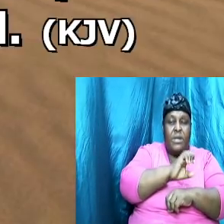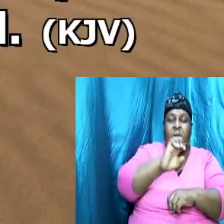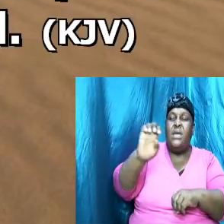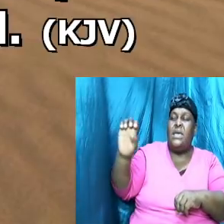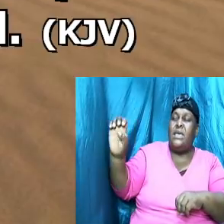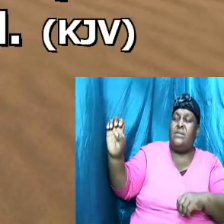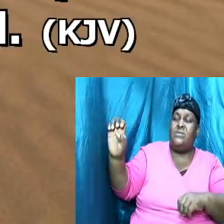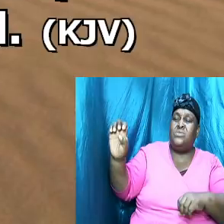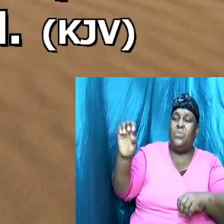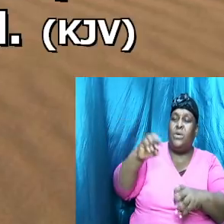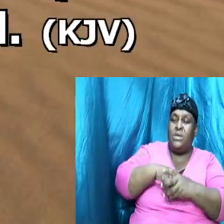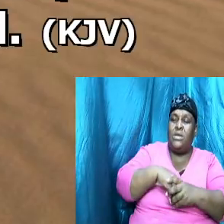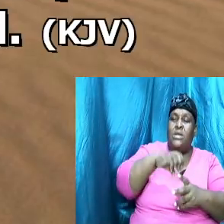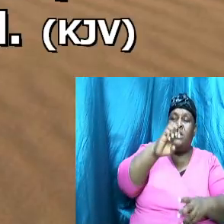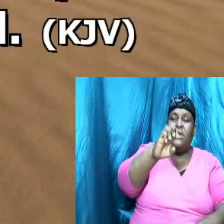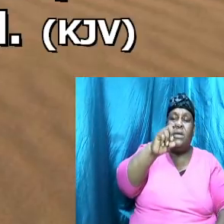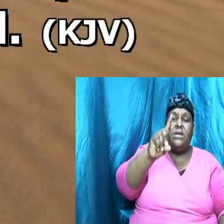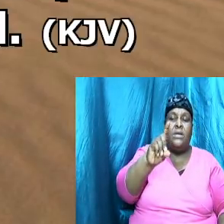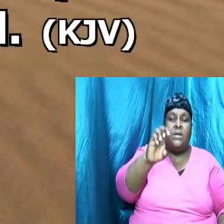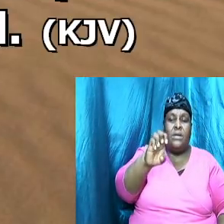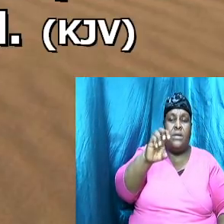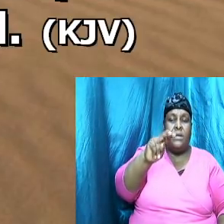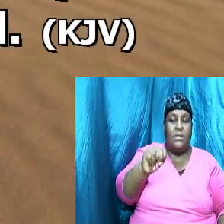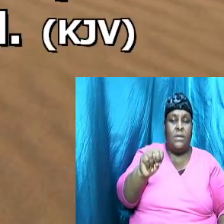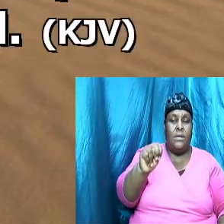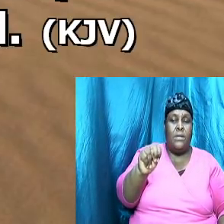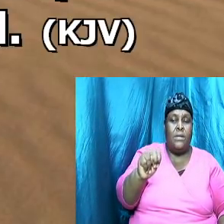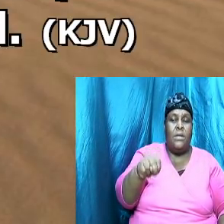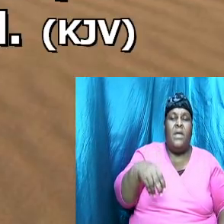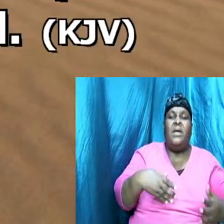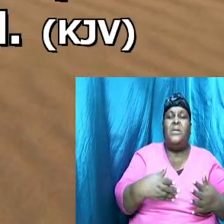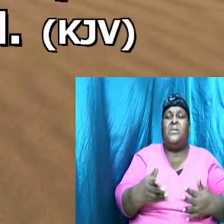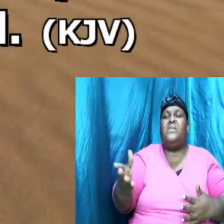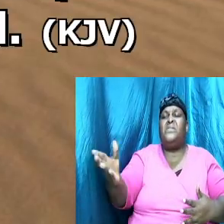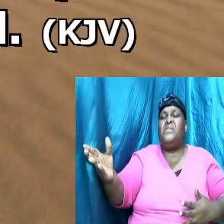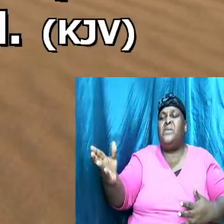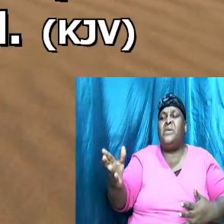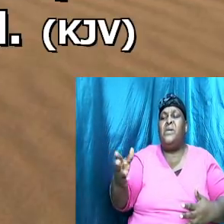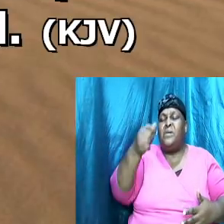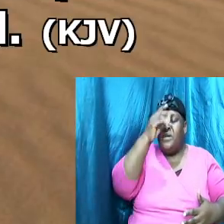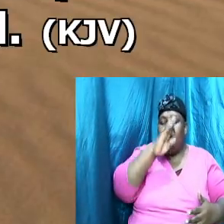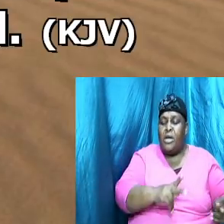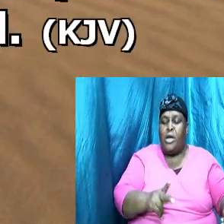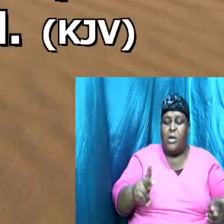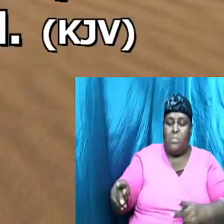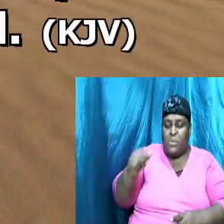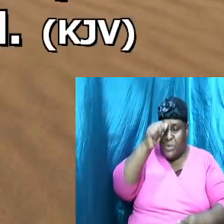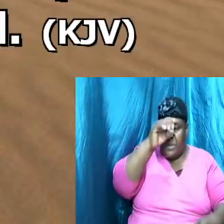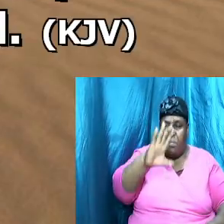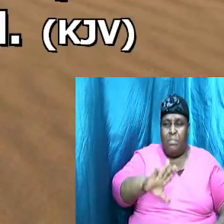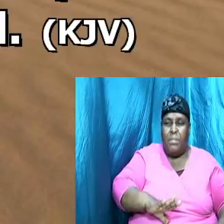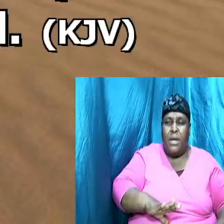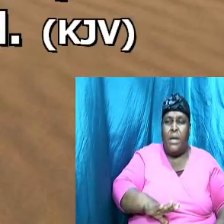eastward in Eden and there he put the man whom